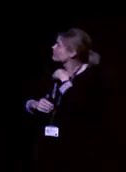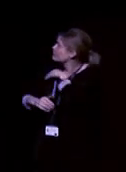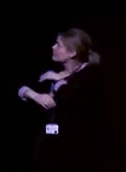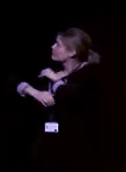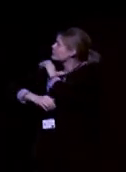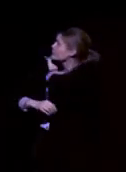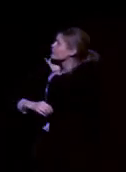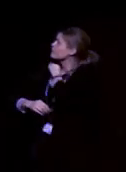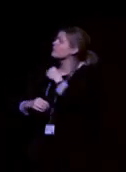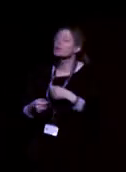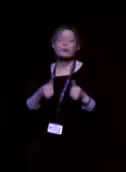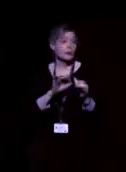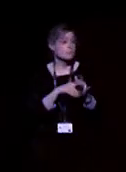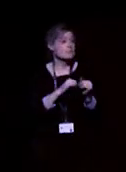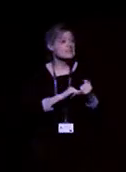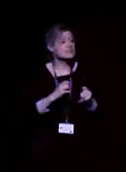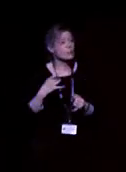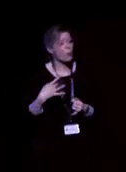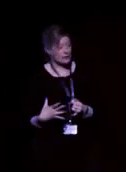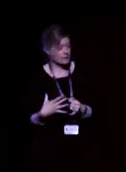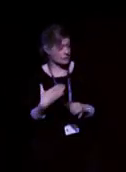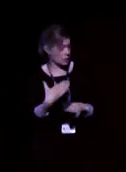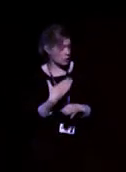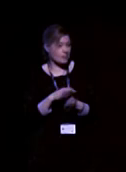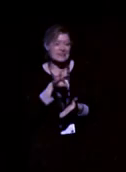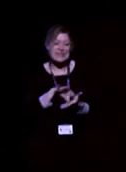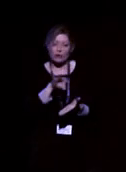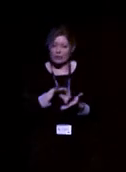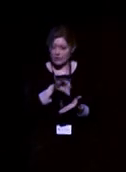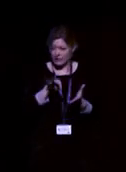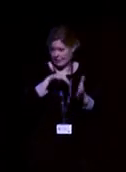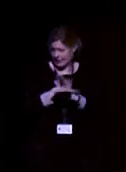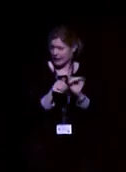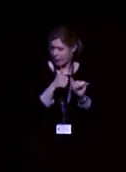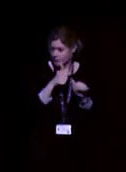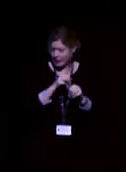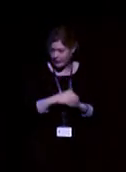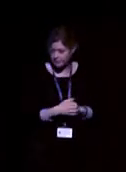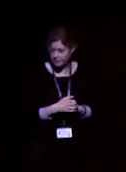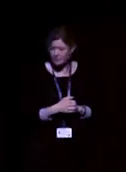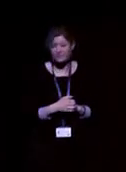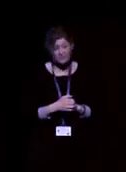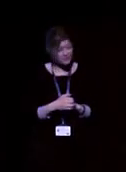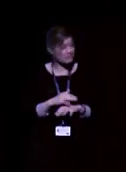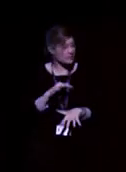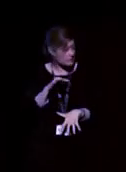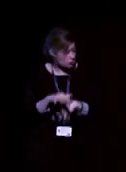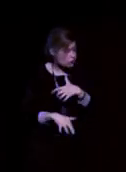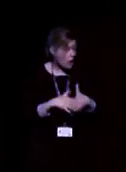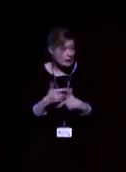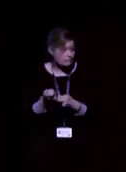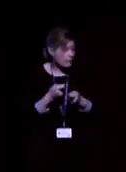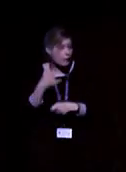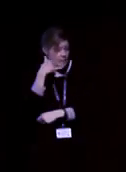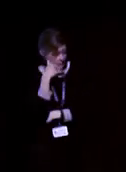Then we've got Mrs. White who works as a secretary in their company and she's really struggling to hear